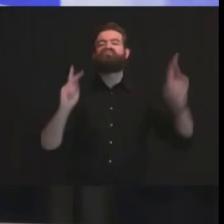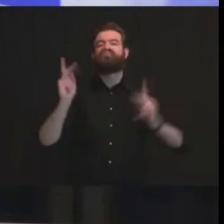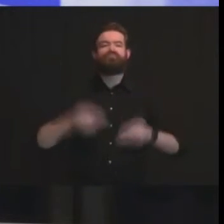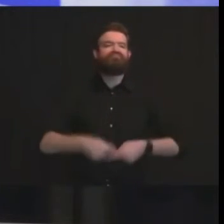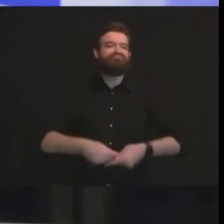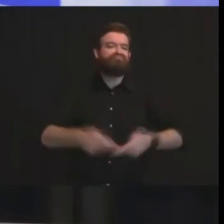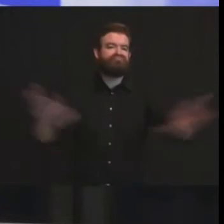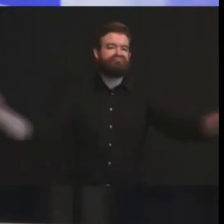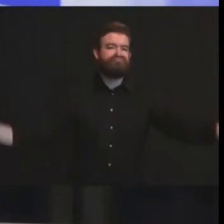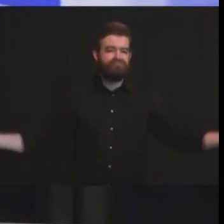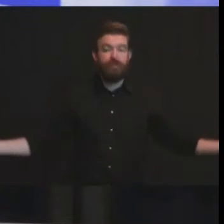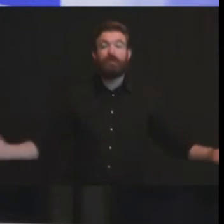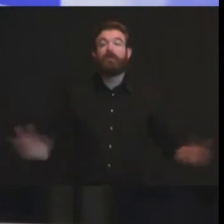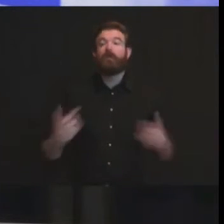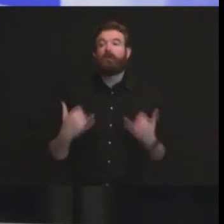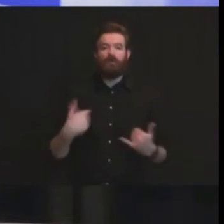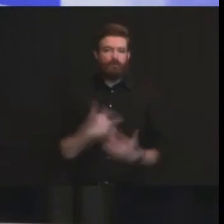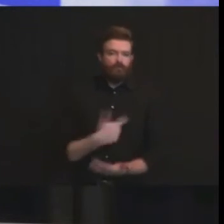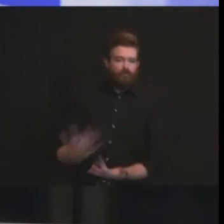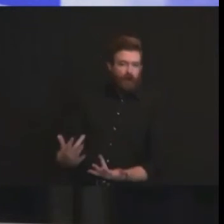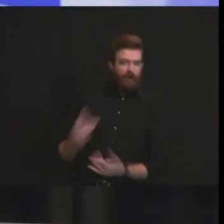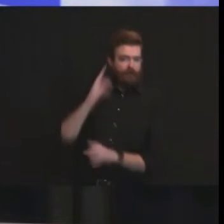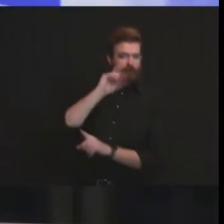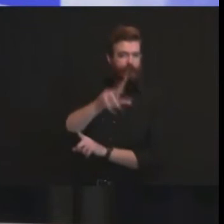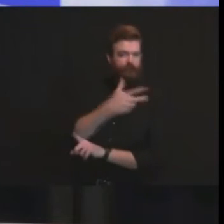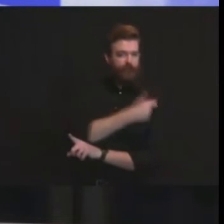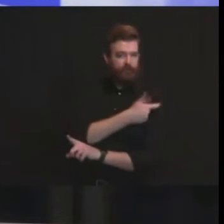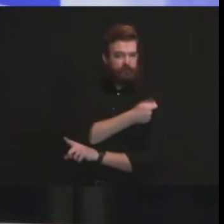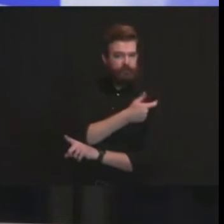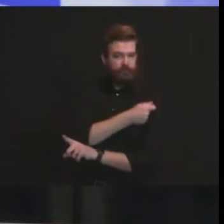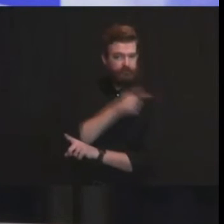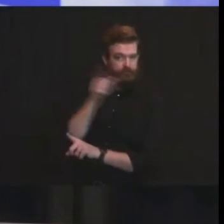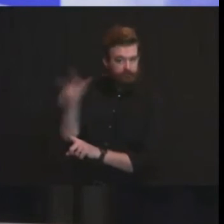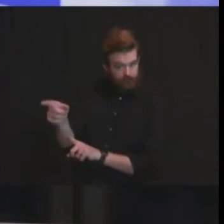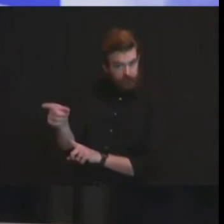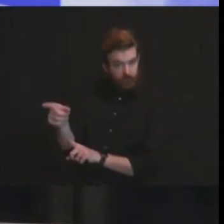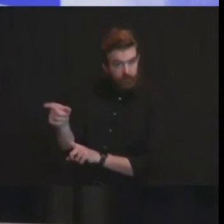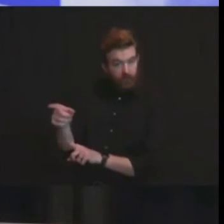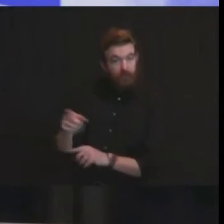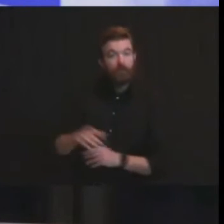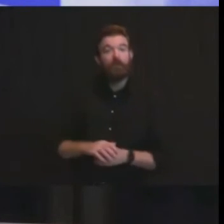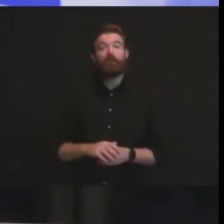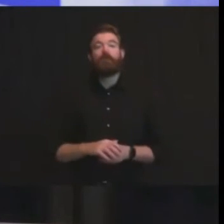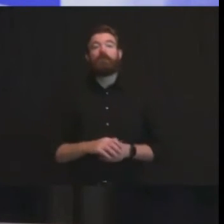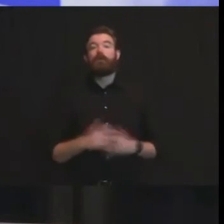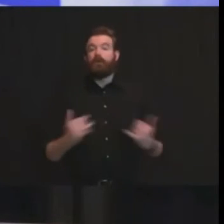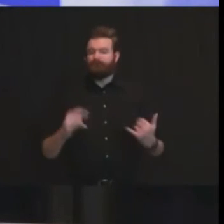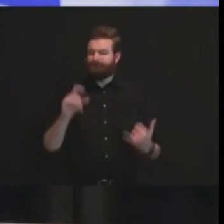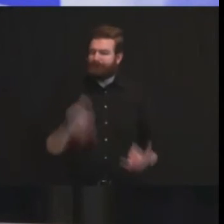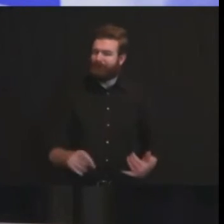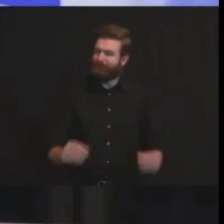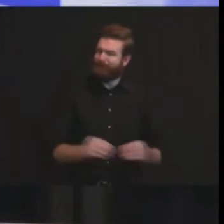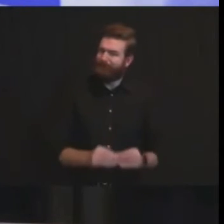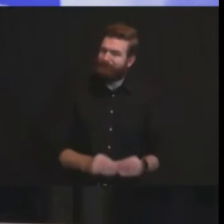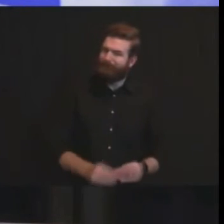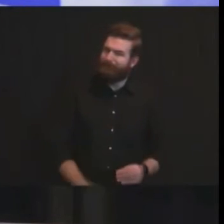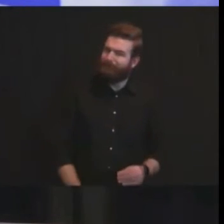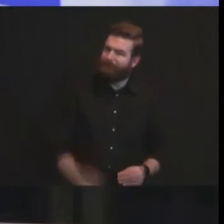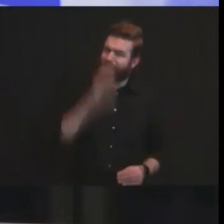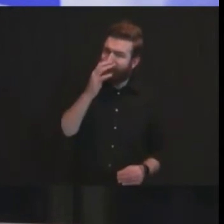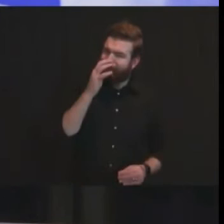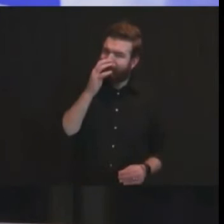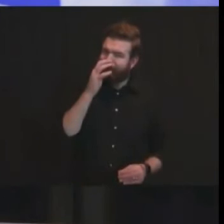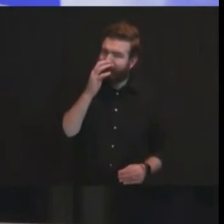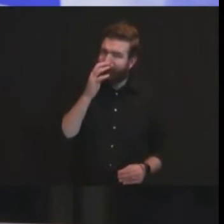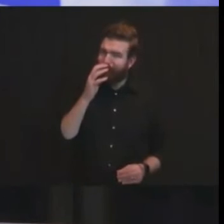fauci has said we need to actually double down on our public health measures as we're waiting for that help to